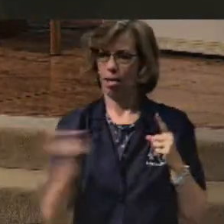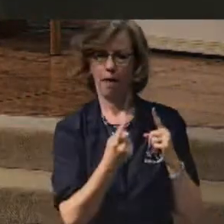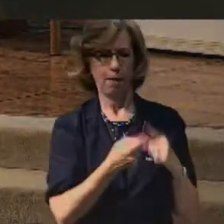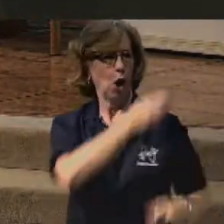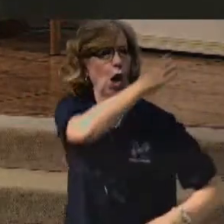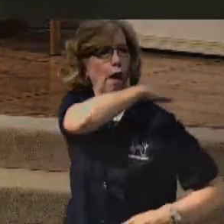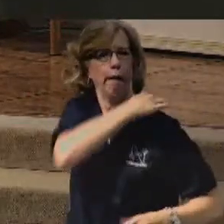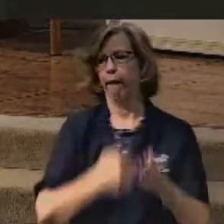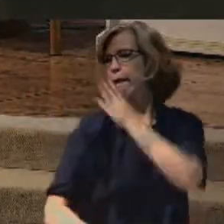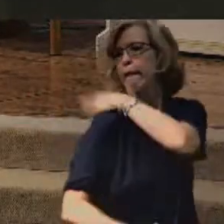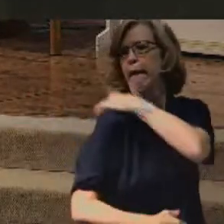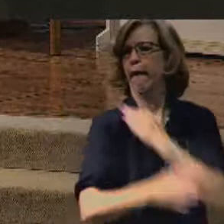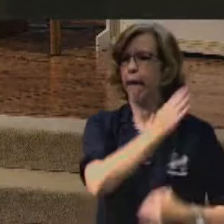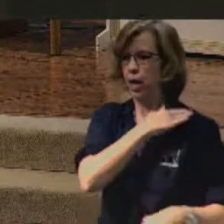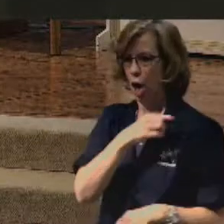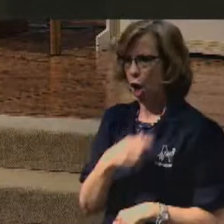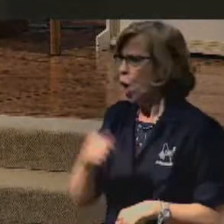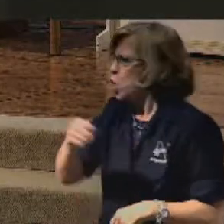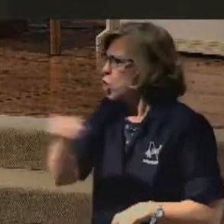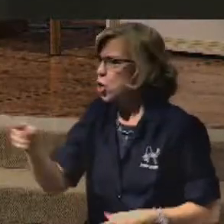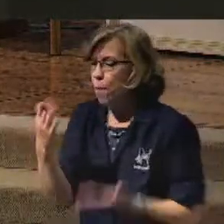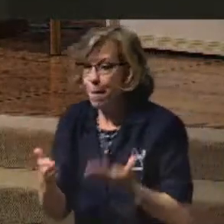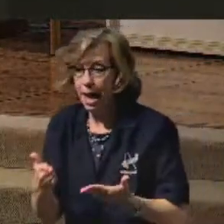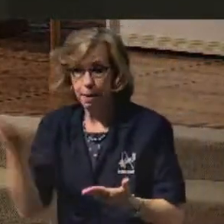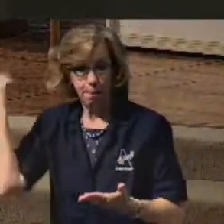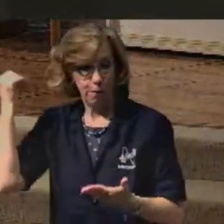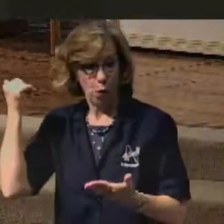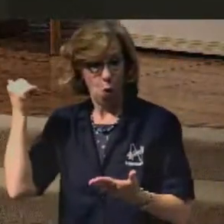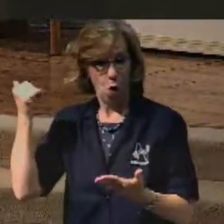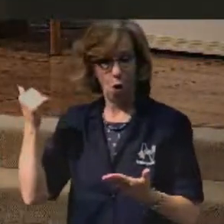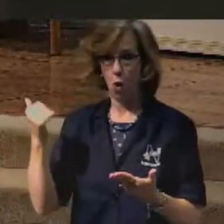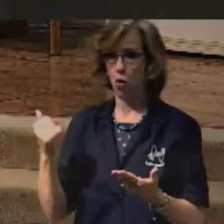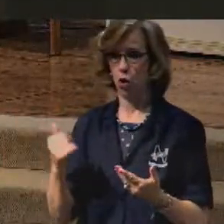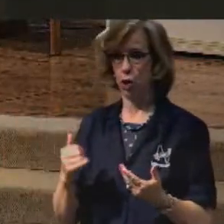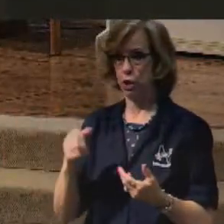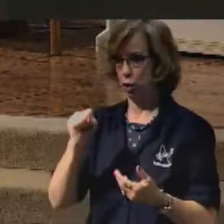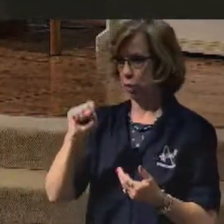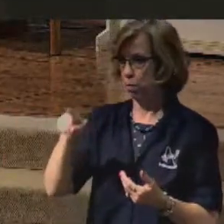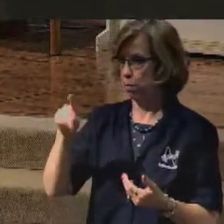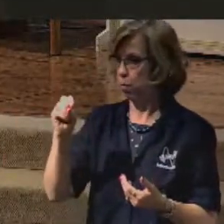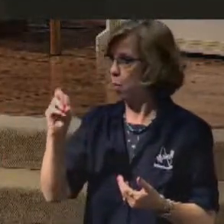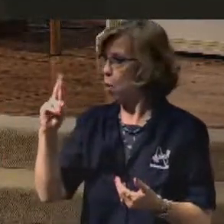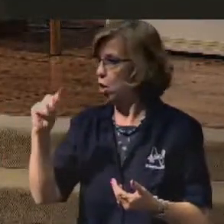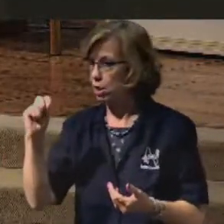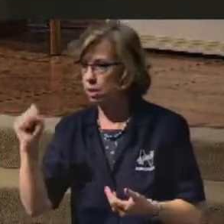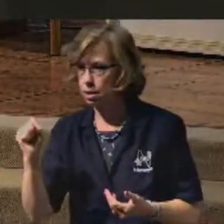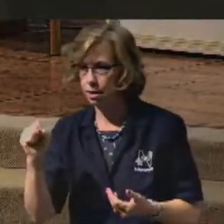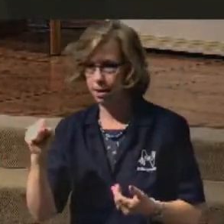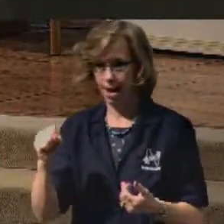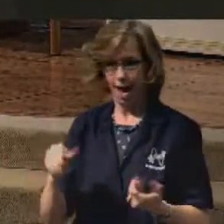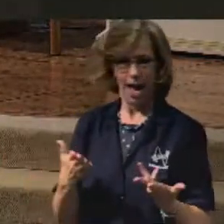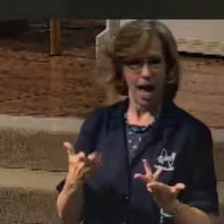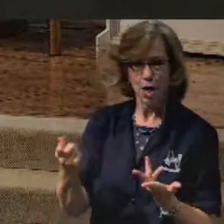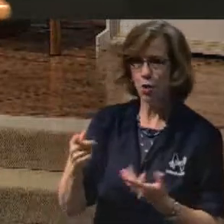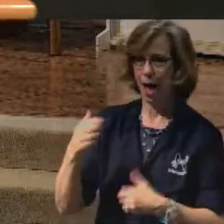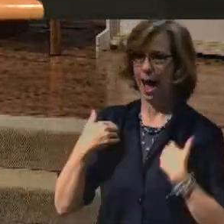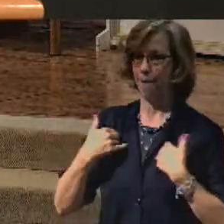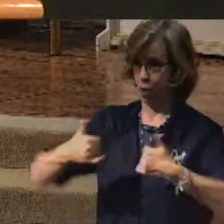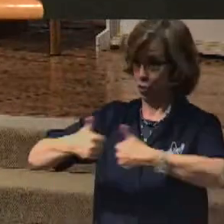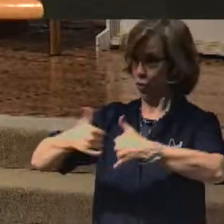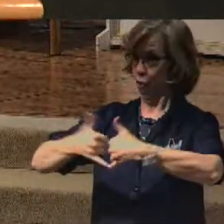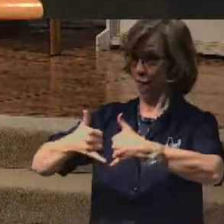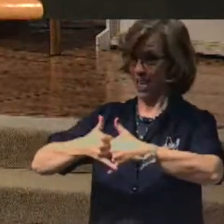Some of you used to be athletes. Can you remember back that far? You used to be athletes. And you've got some trophies, and you've got some